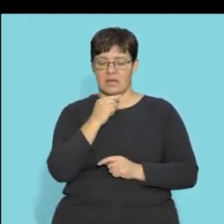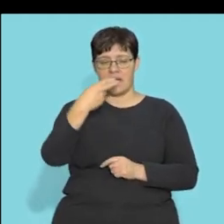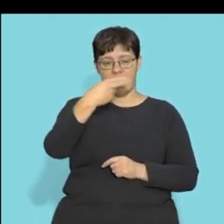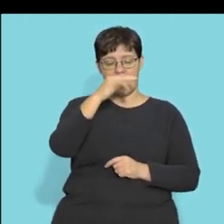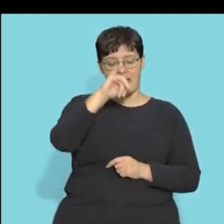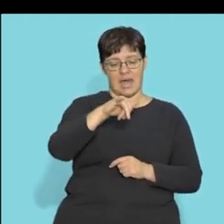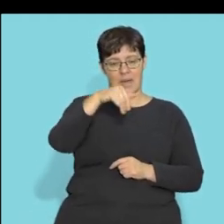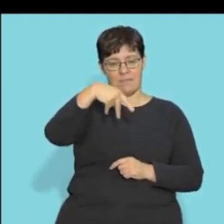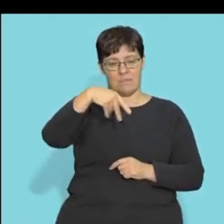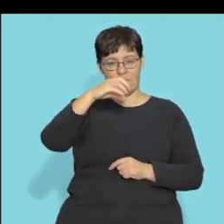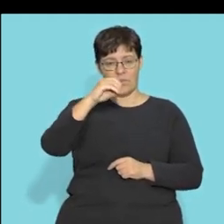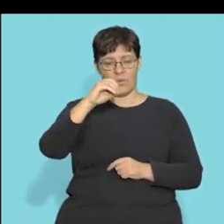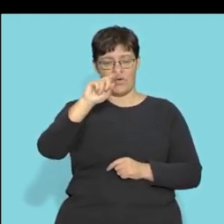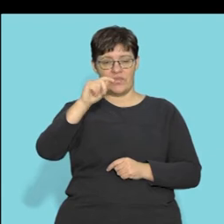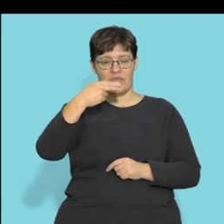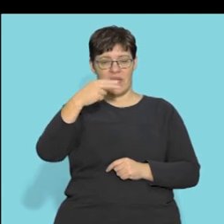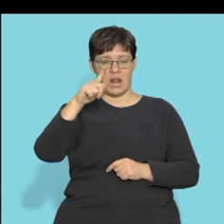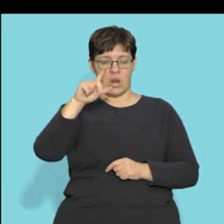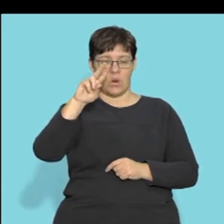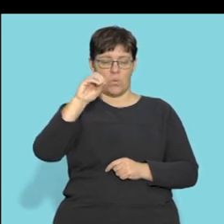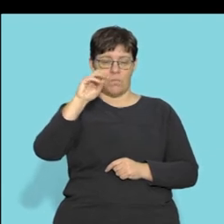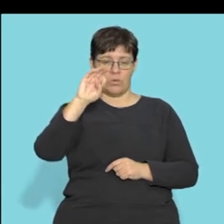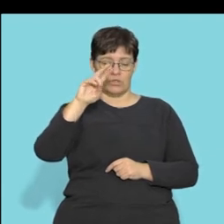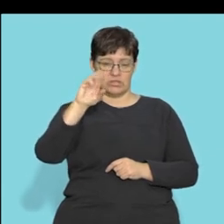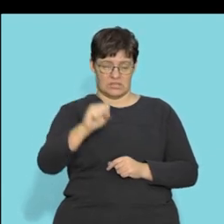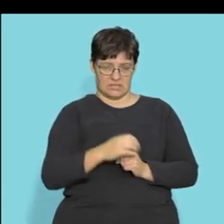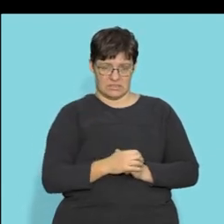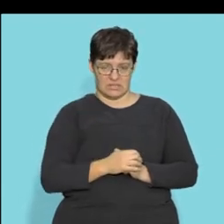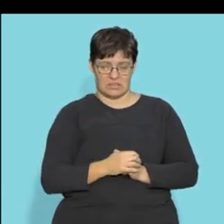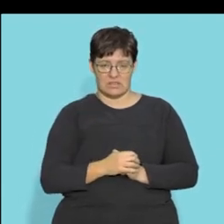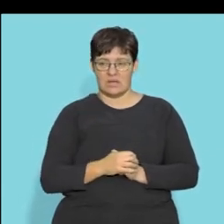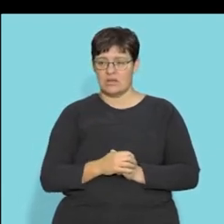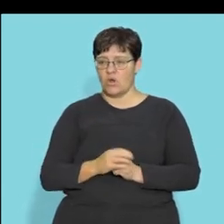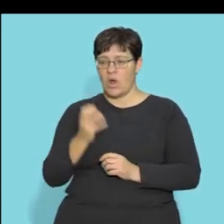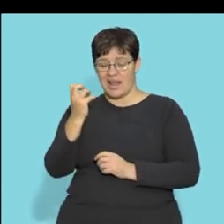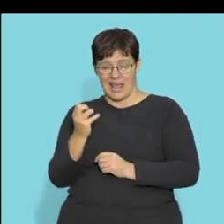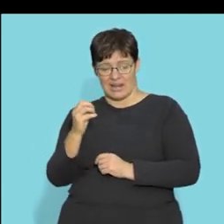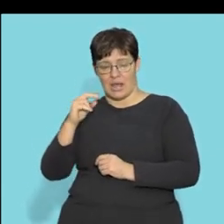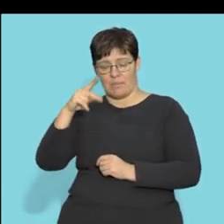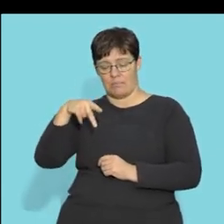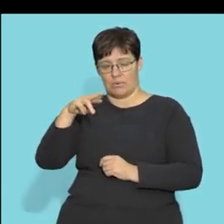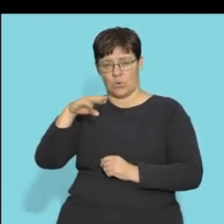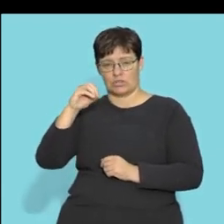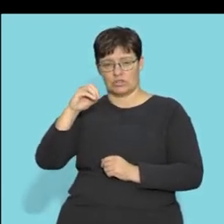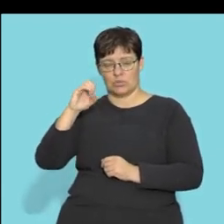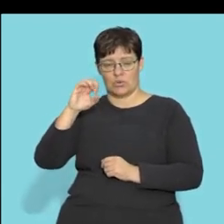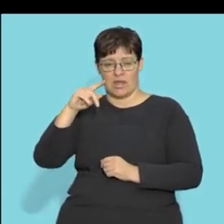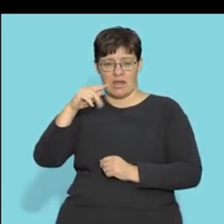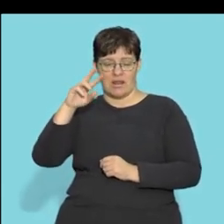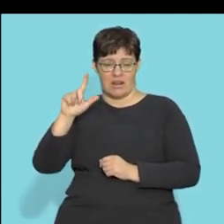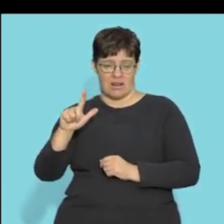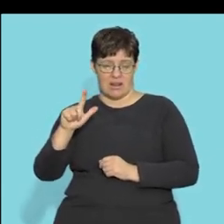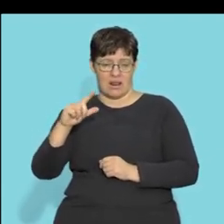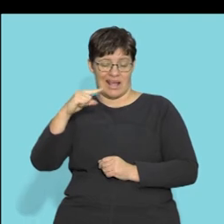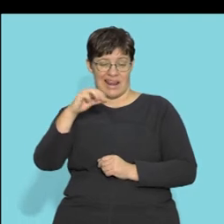hypothalamus here right hypothalamus and you've got your pituitary gland hanging here and